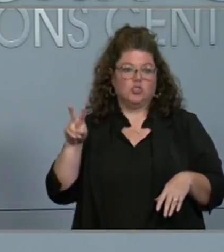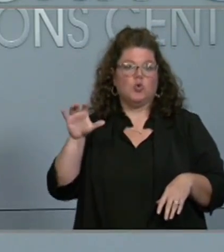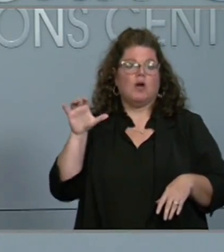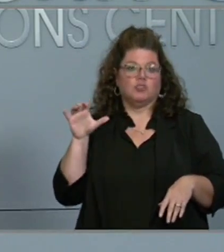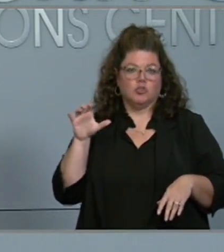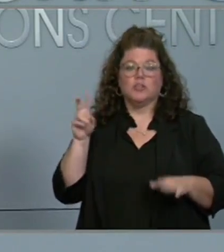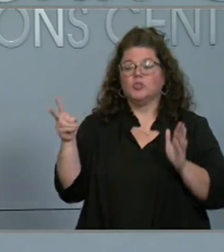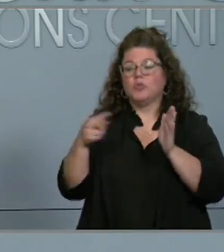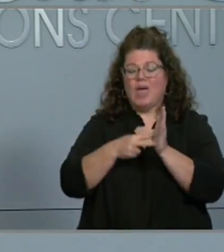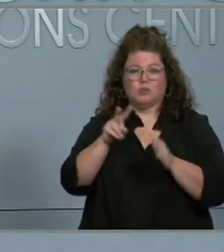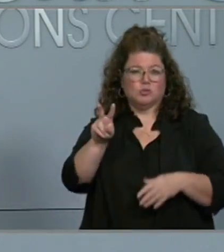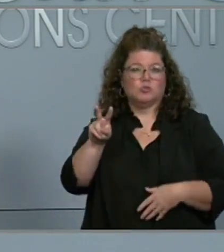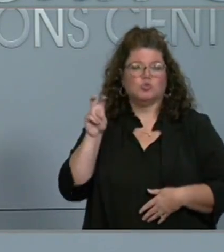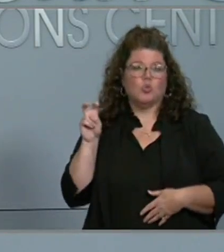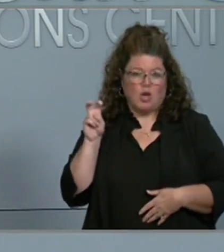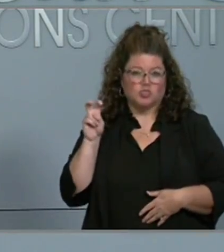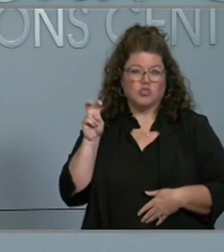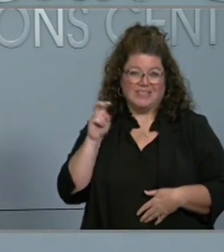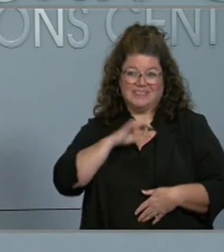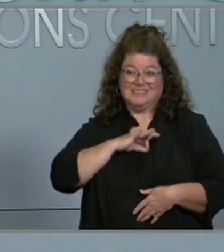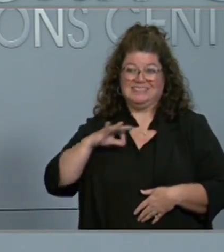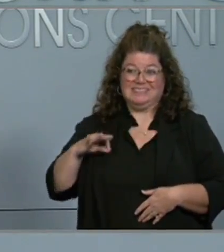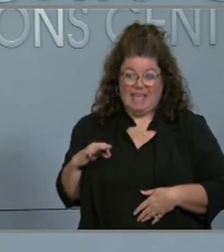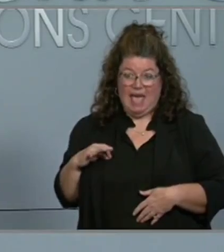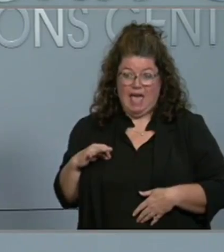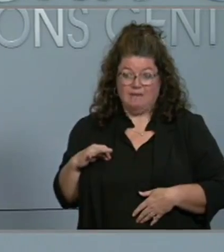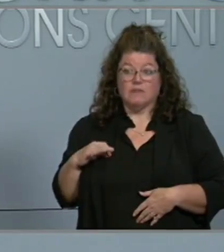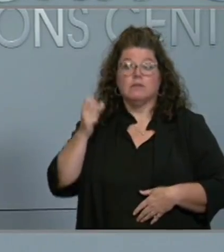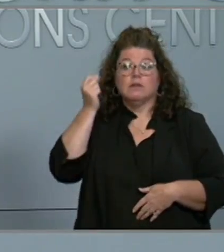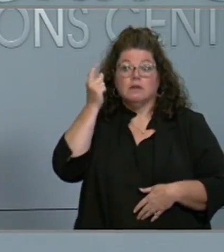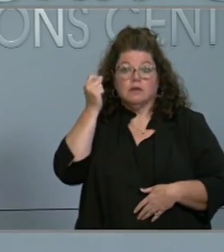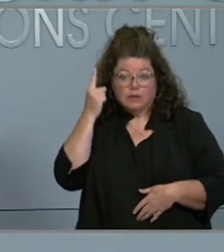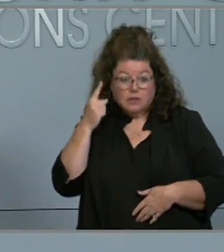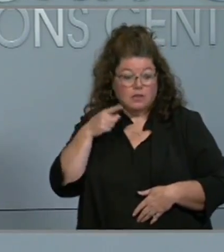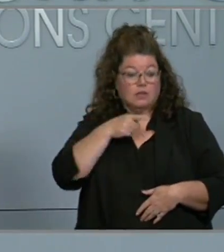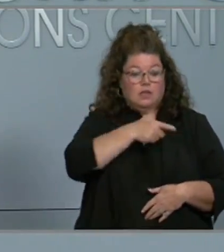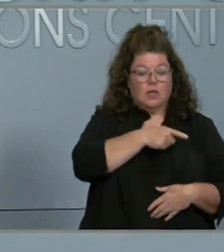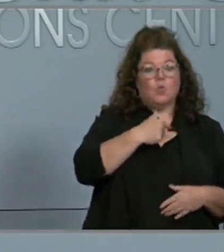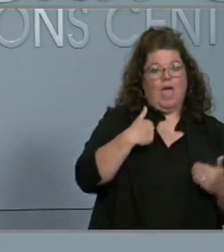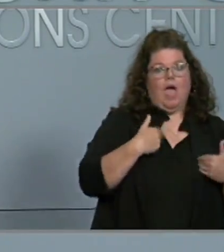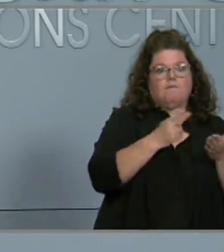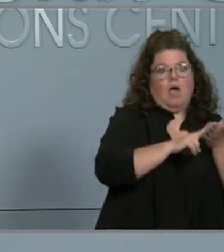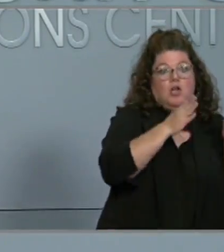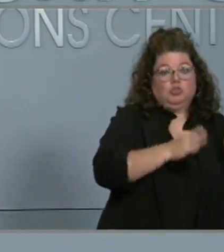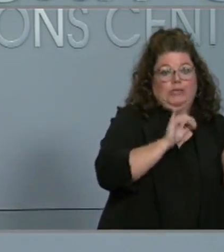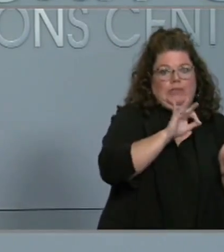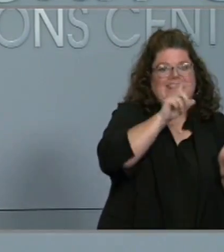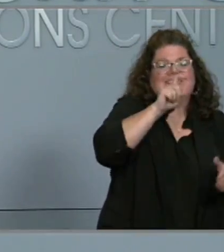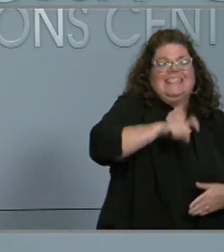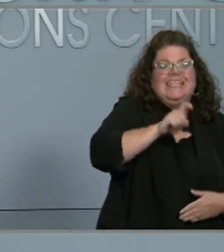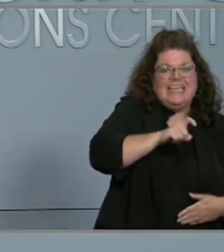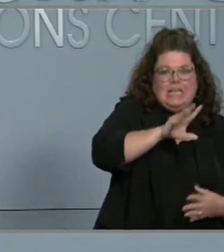and I think the contracting is there if we need it. I'll let Secretary Boyette address that directly.